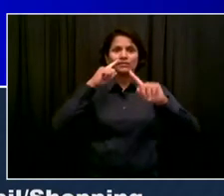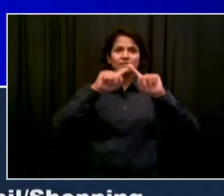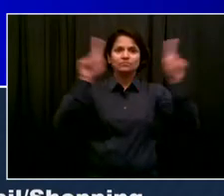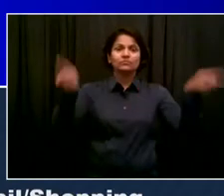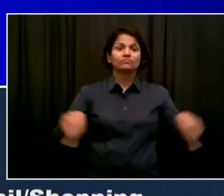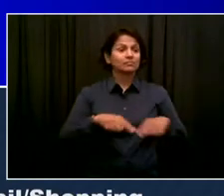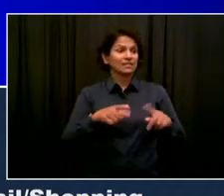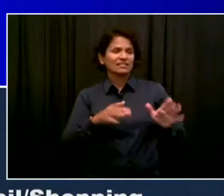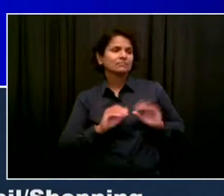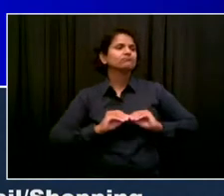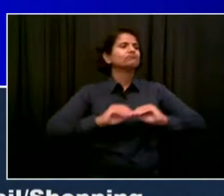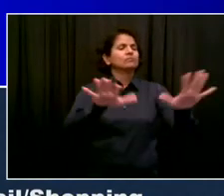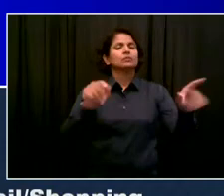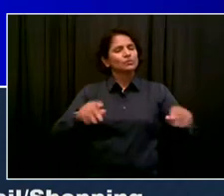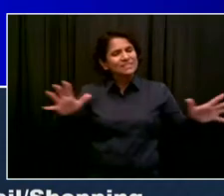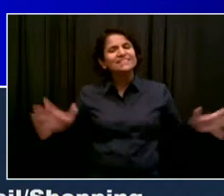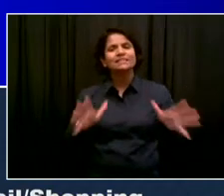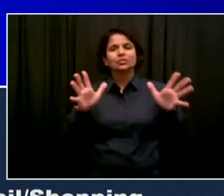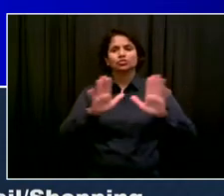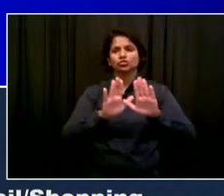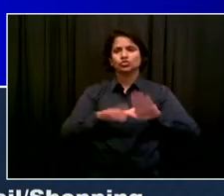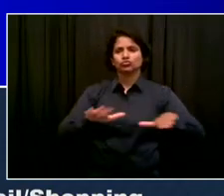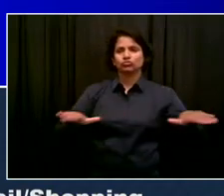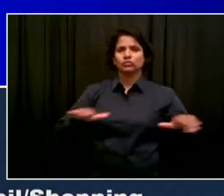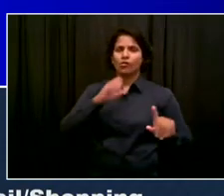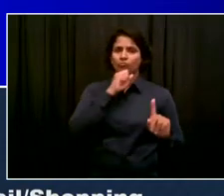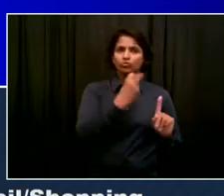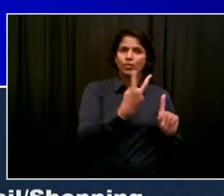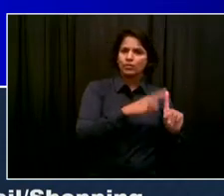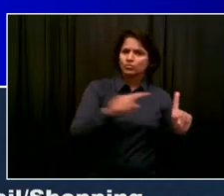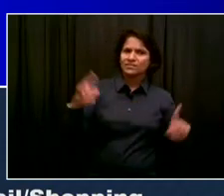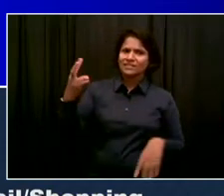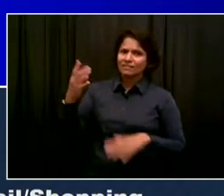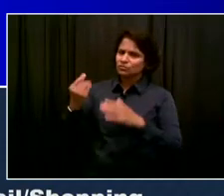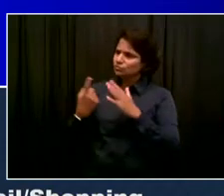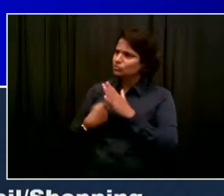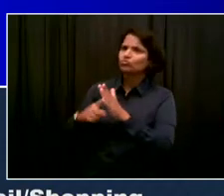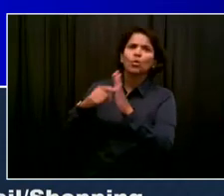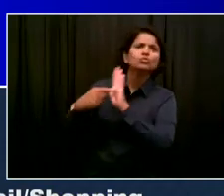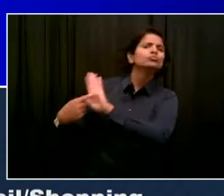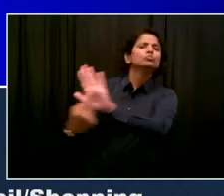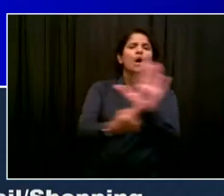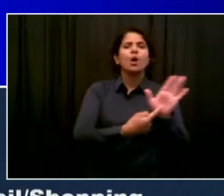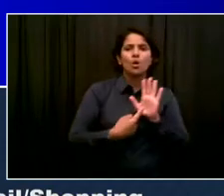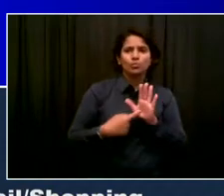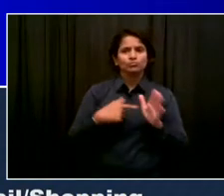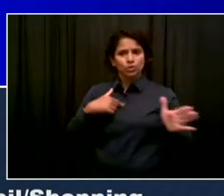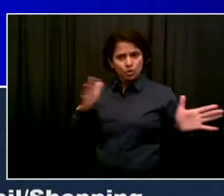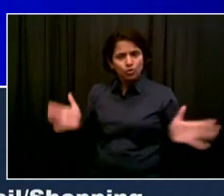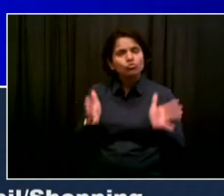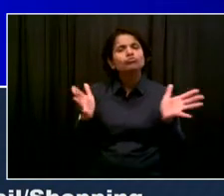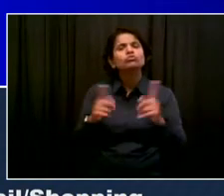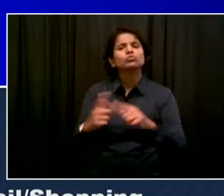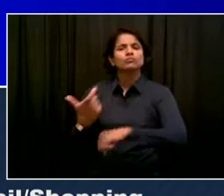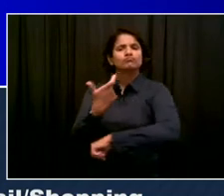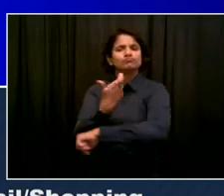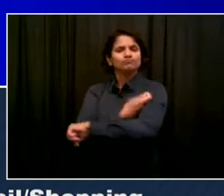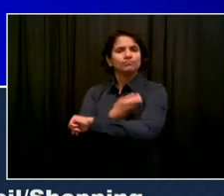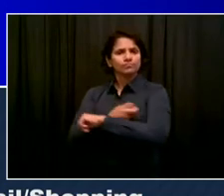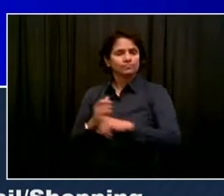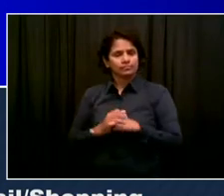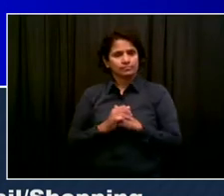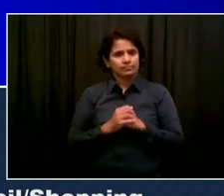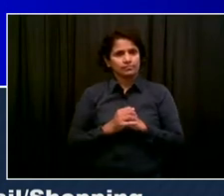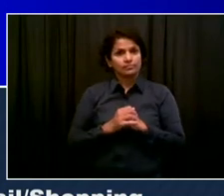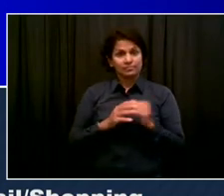have mobile vaccination sites where kids are at school shopping sites, back-to-school shopping sites, at summer